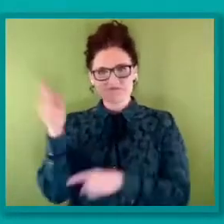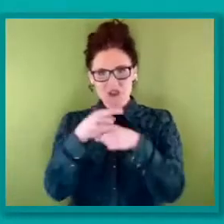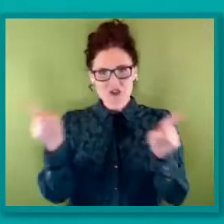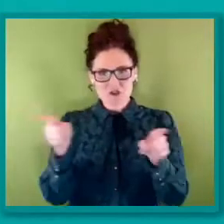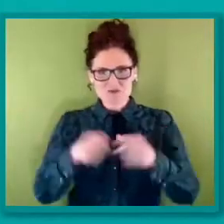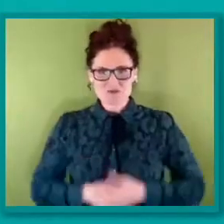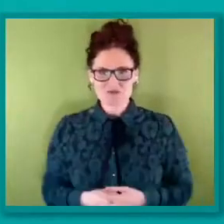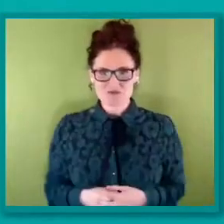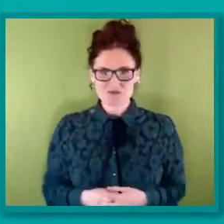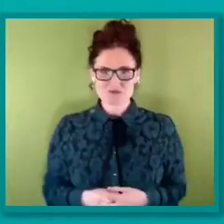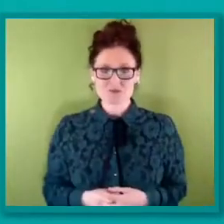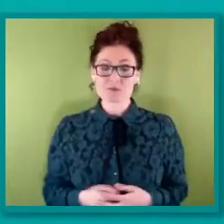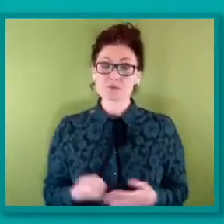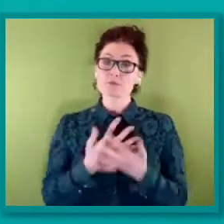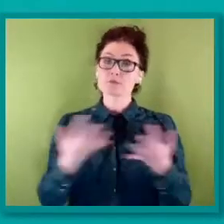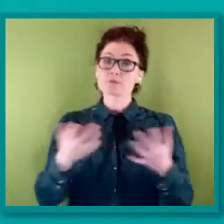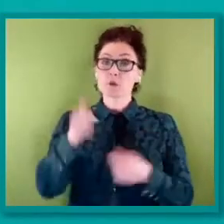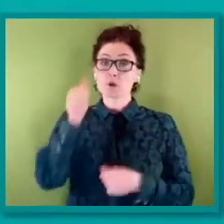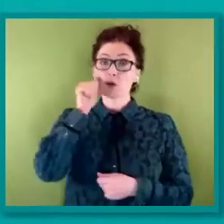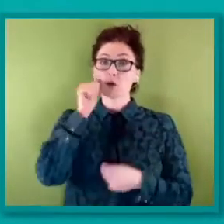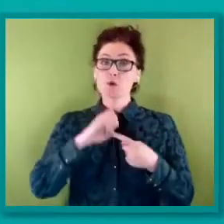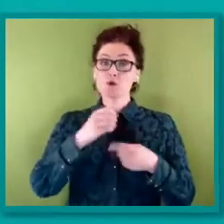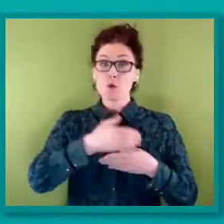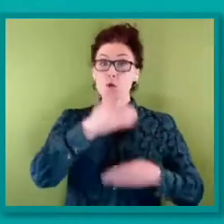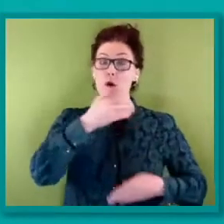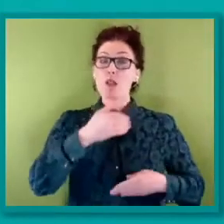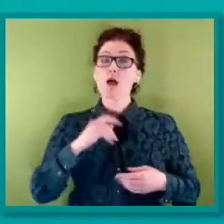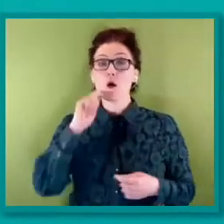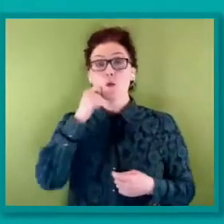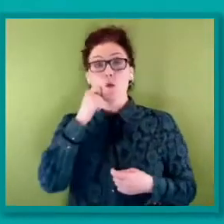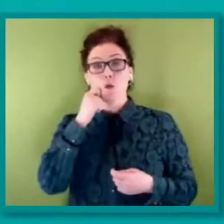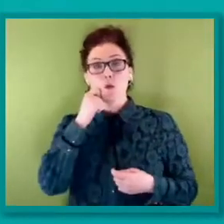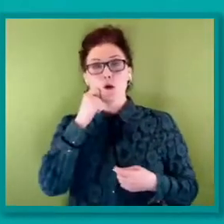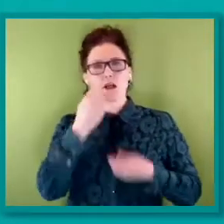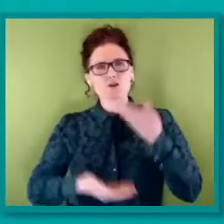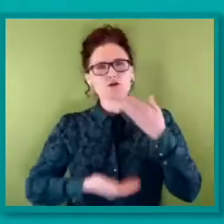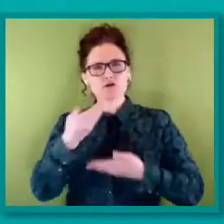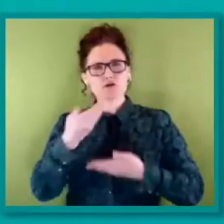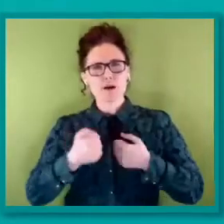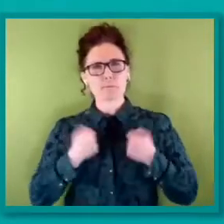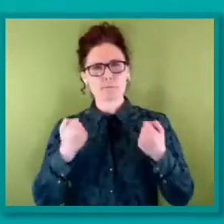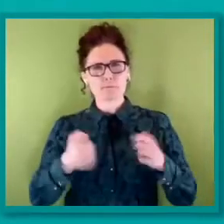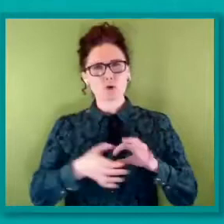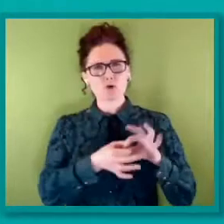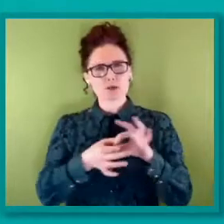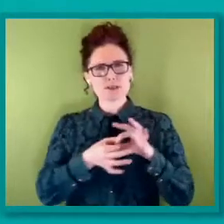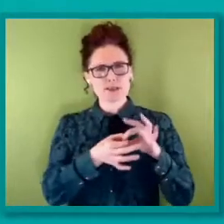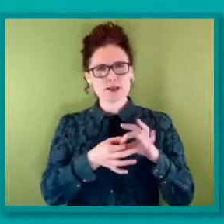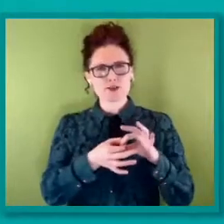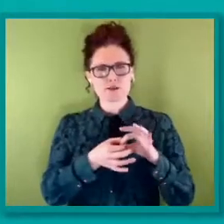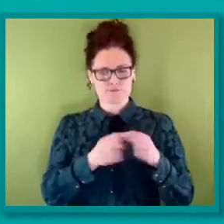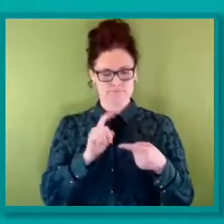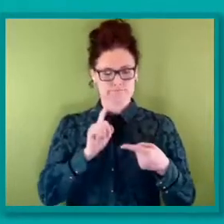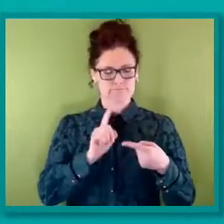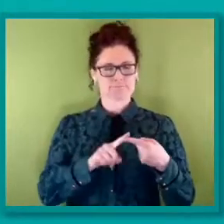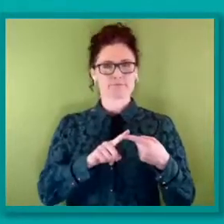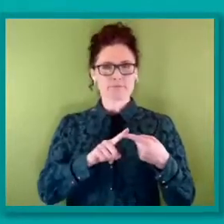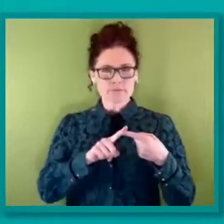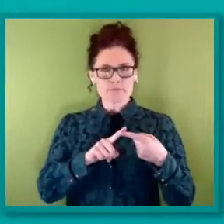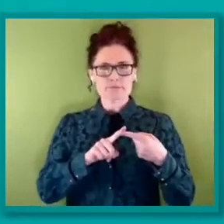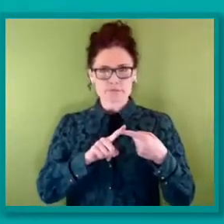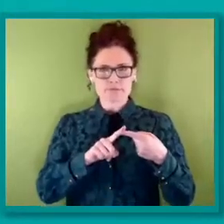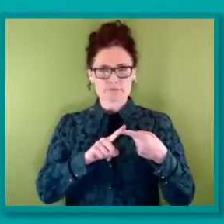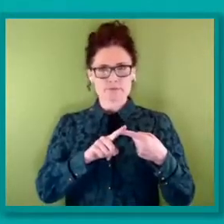Many of you will know Stonewall, but I'm just going to say a few words about about us. And I think the first thing for me is that at